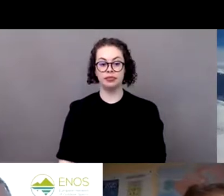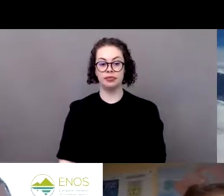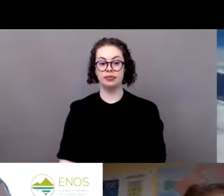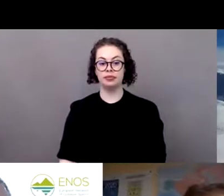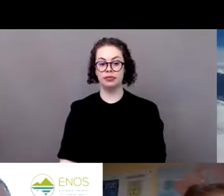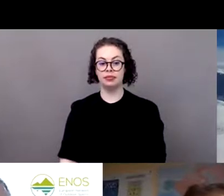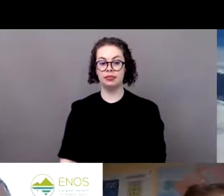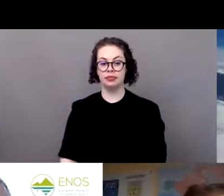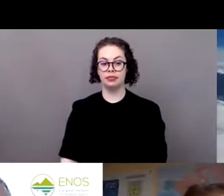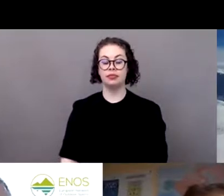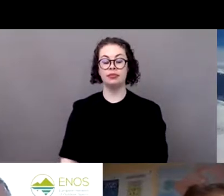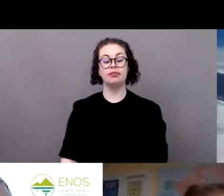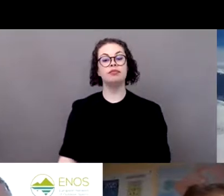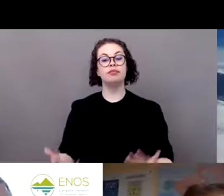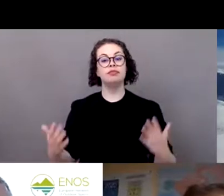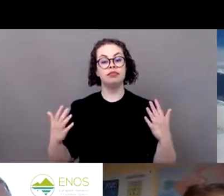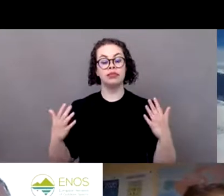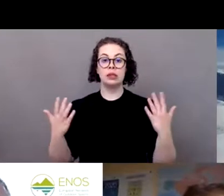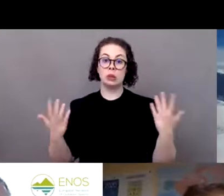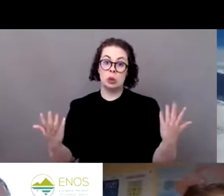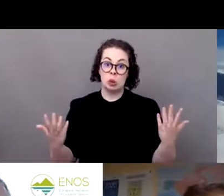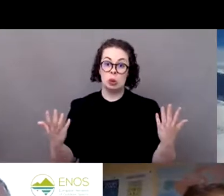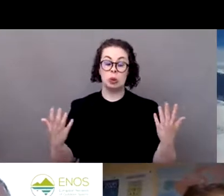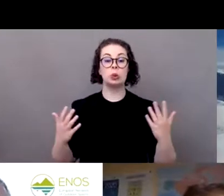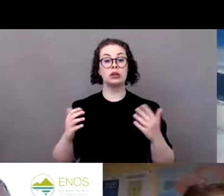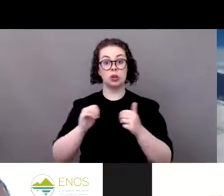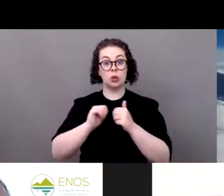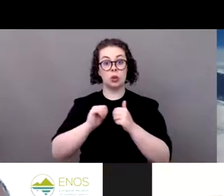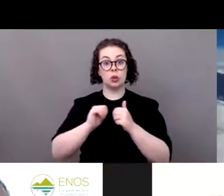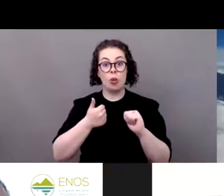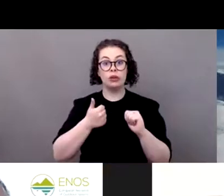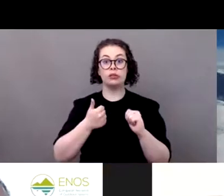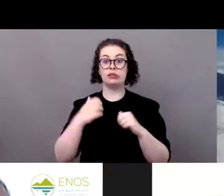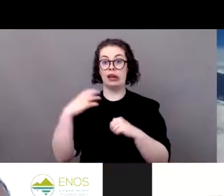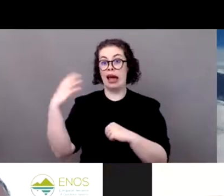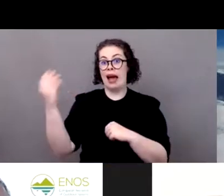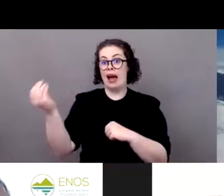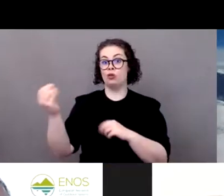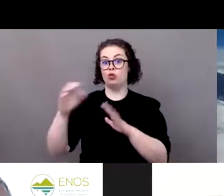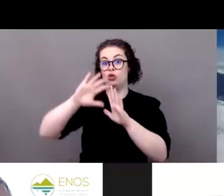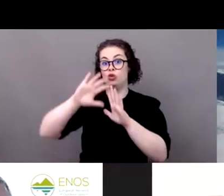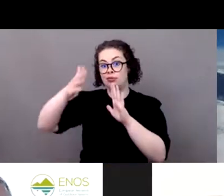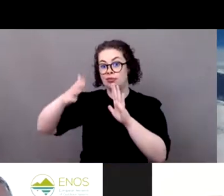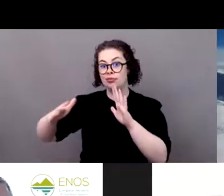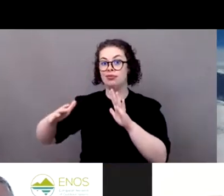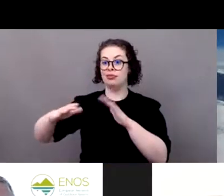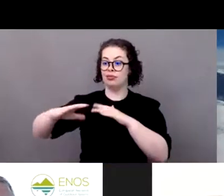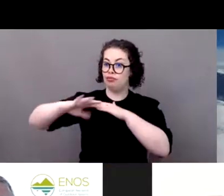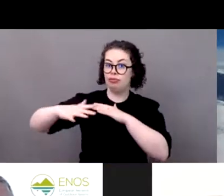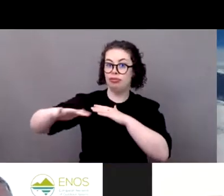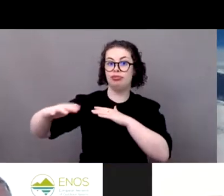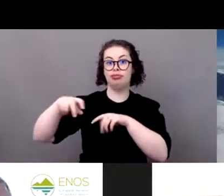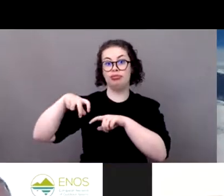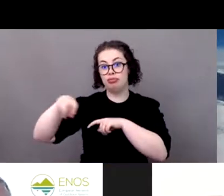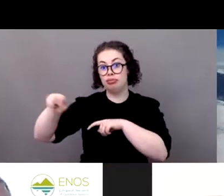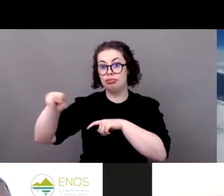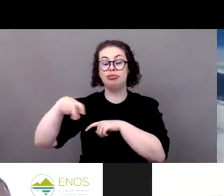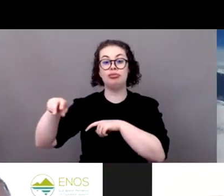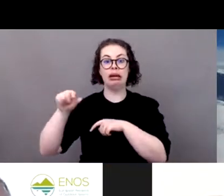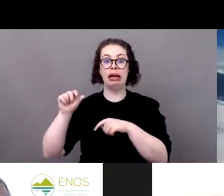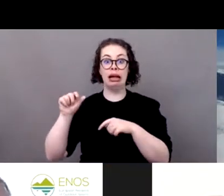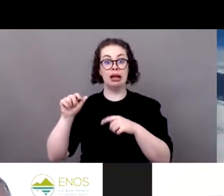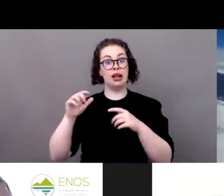threats. One threat of the quality of the water, the increase when we talk about what is relative to a